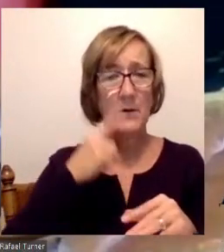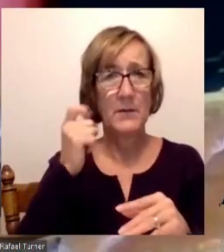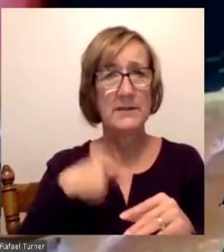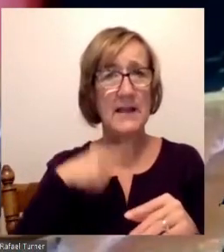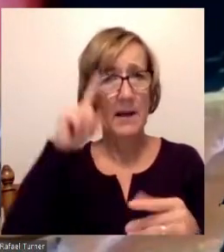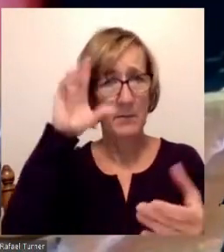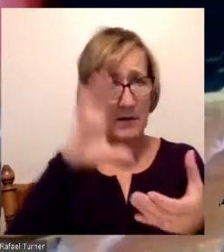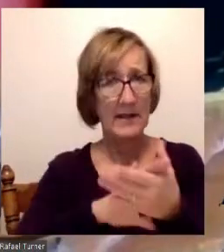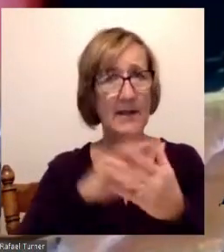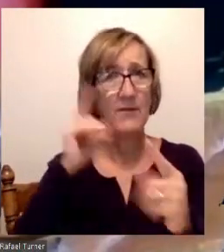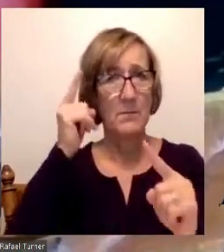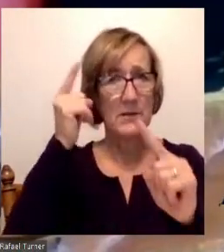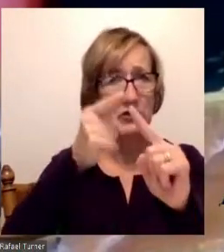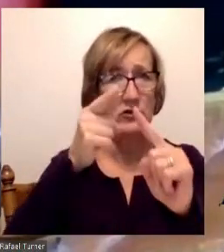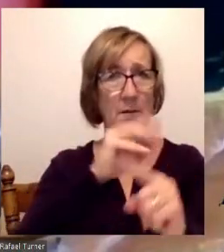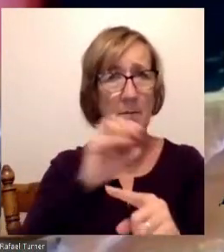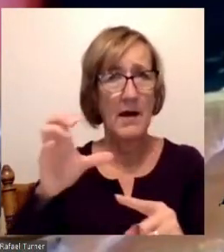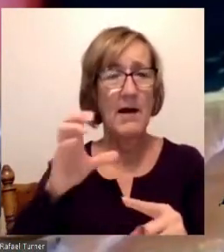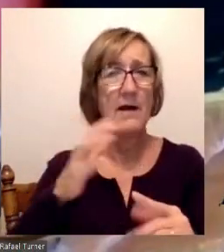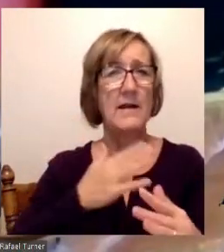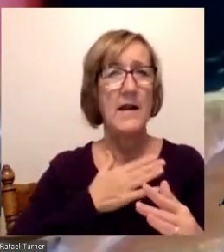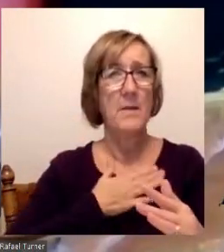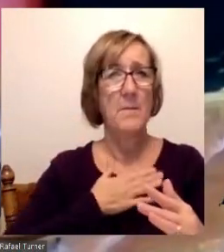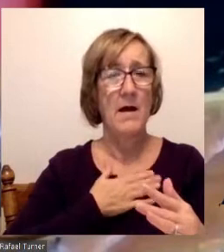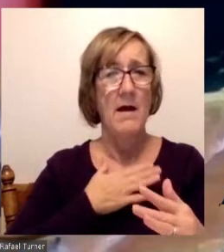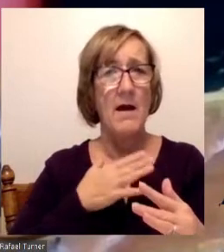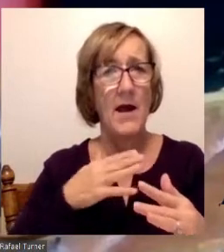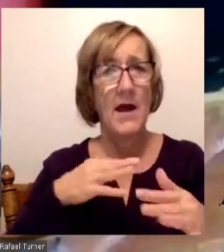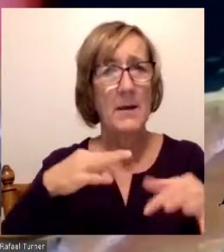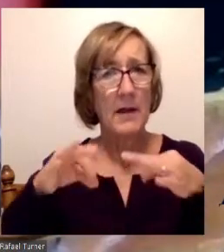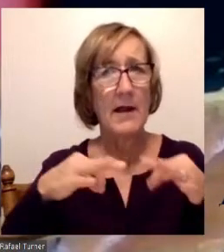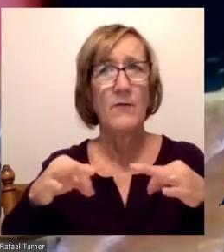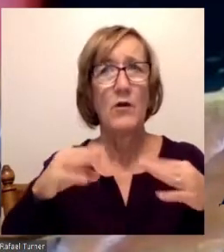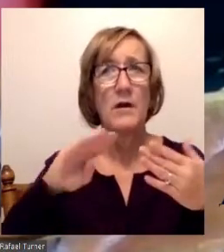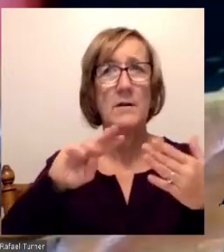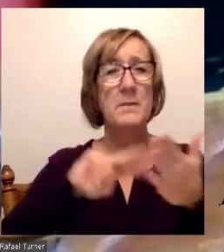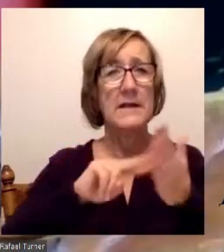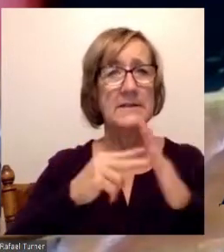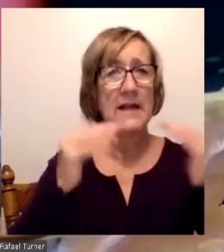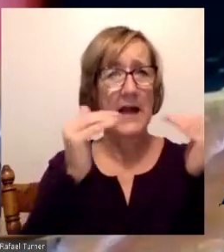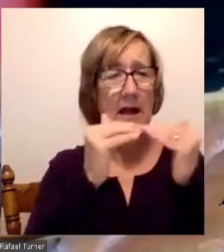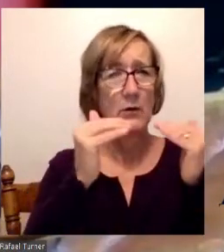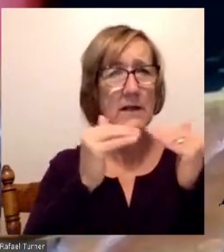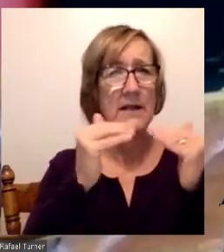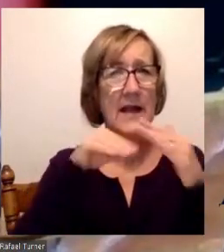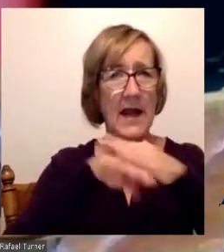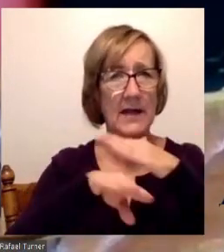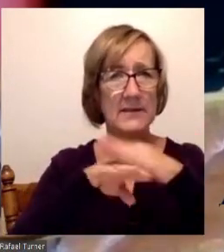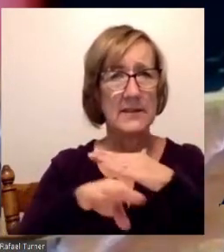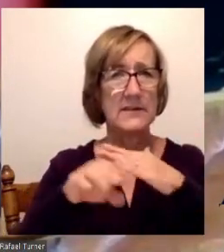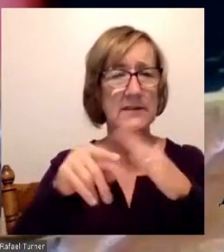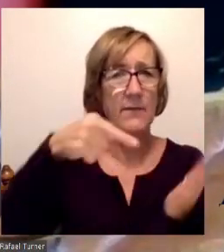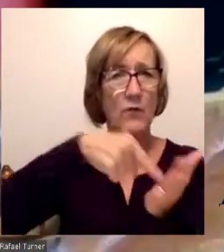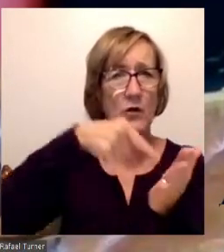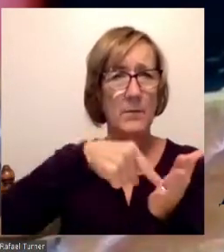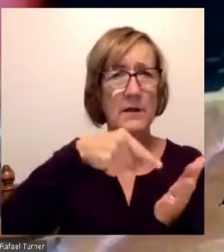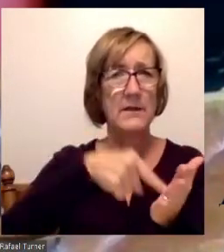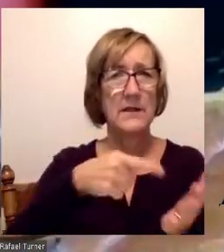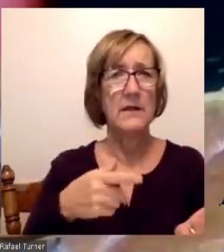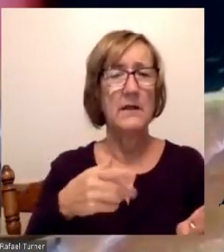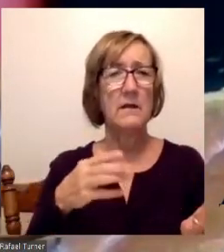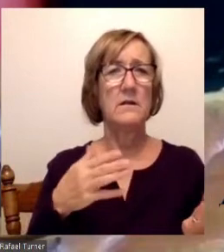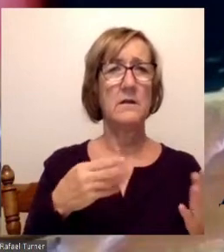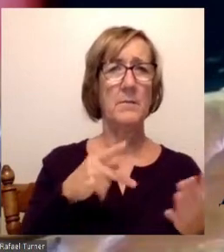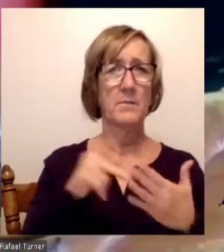mission of Mott Community College. And my platform is equity, access, and affordability to improve the overall